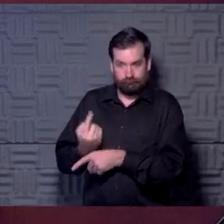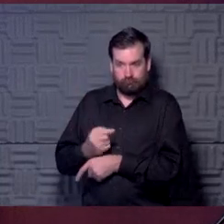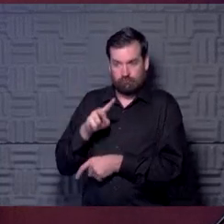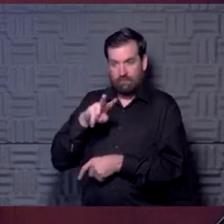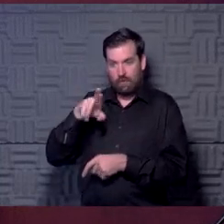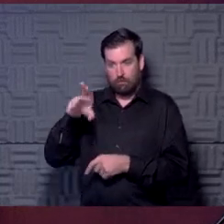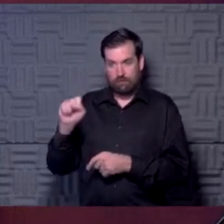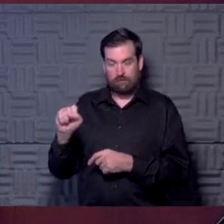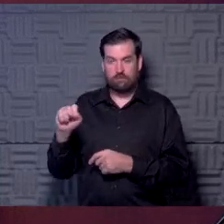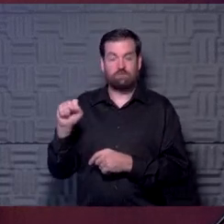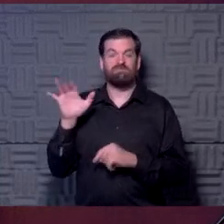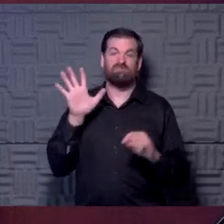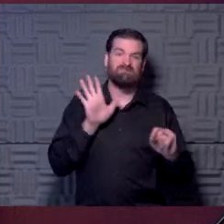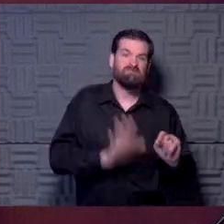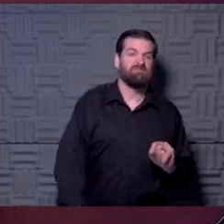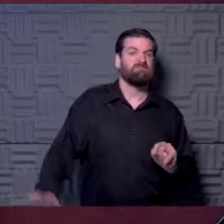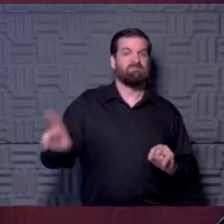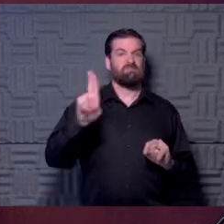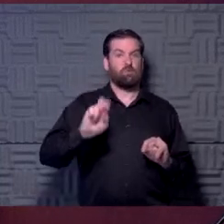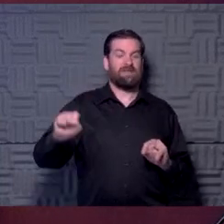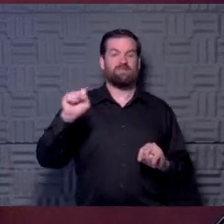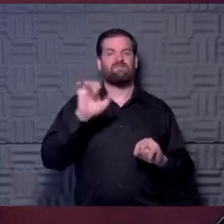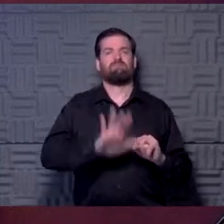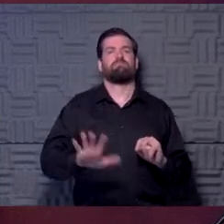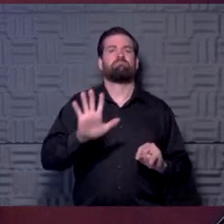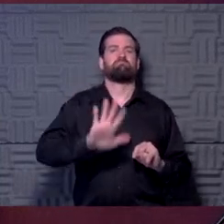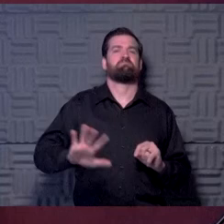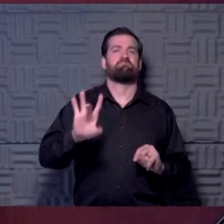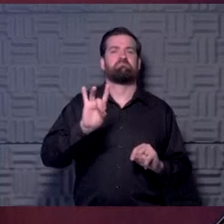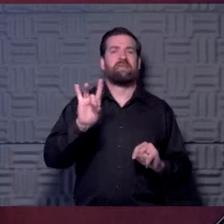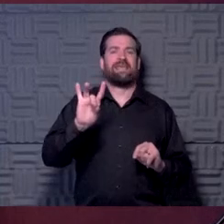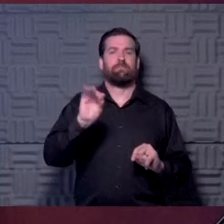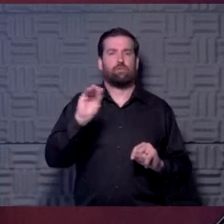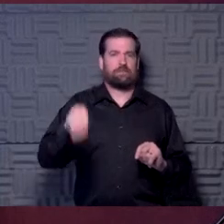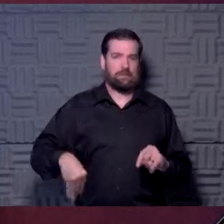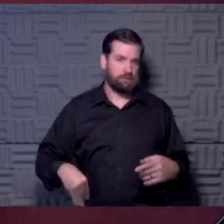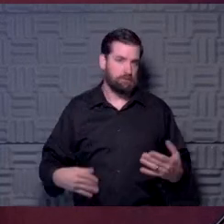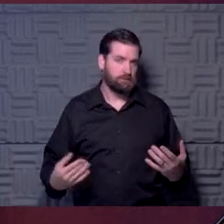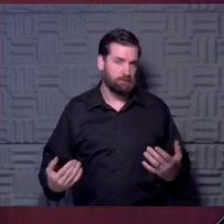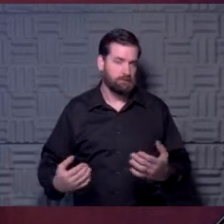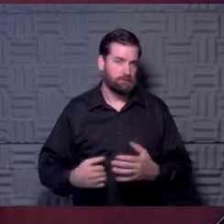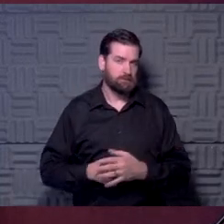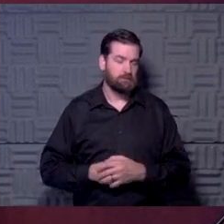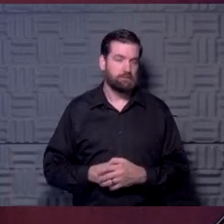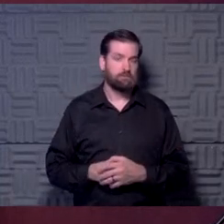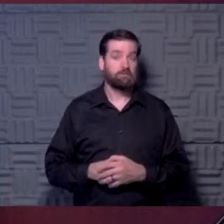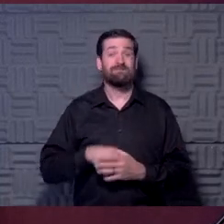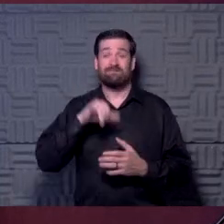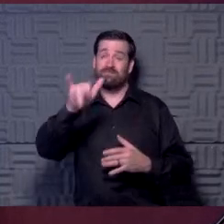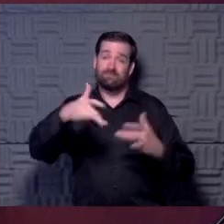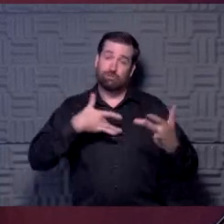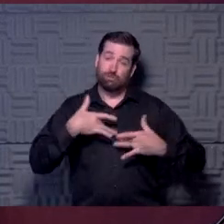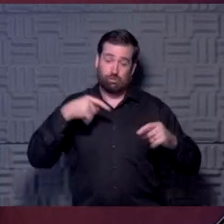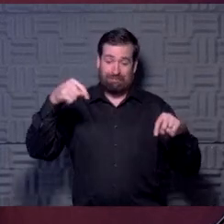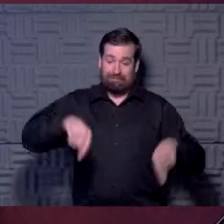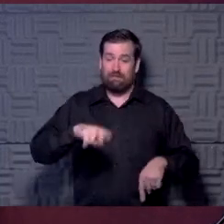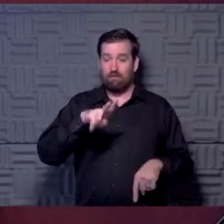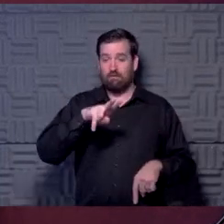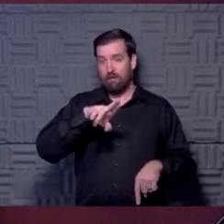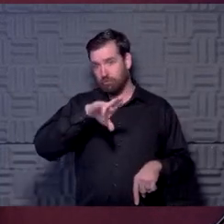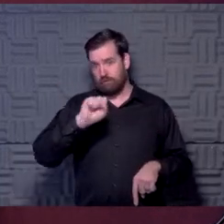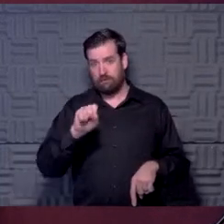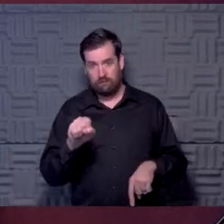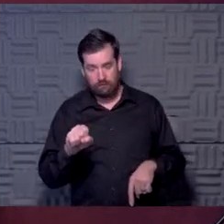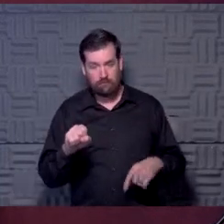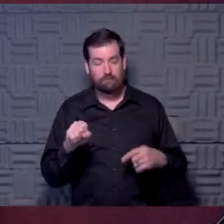sudden deaths that happened across the United States in a year, it's about 8%, somewhere around there. So that's the concern with this virus, those people we